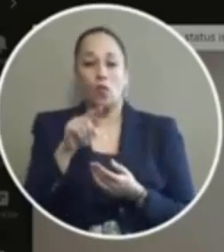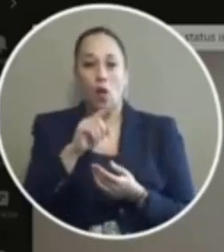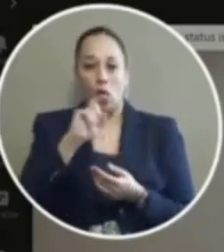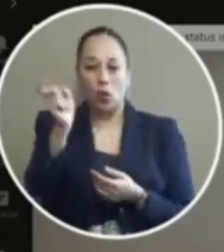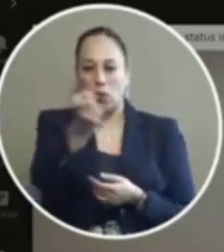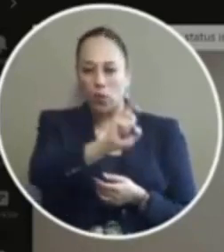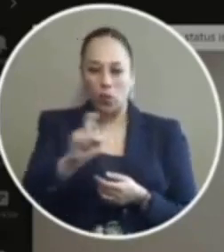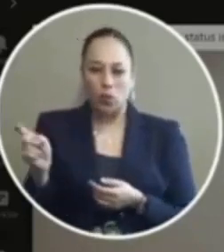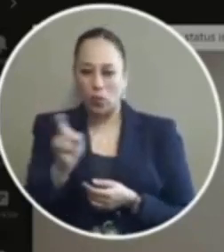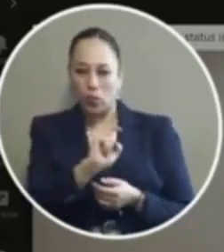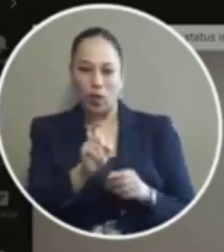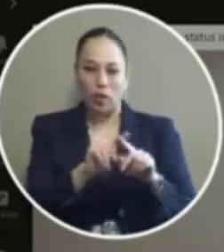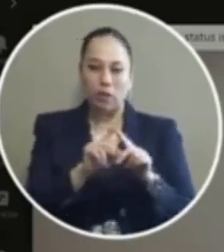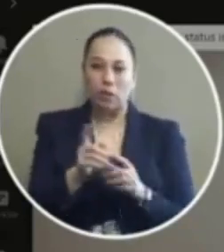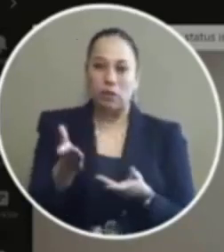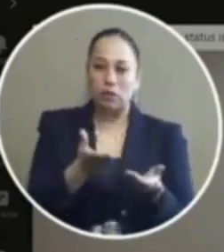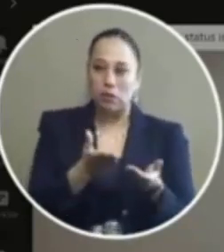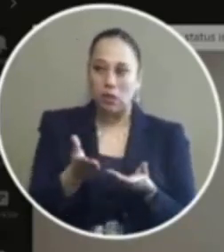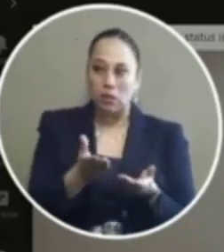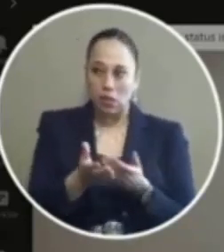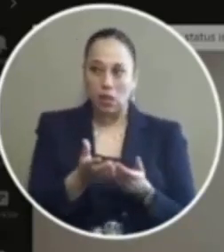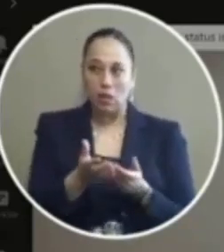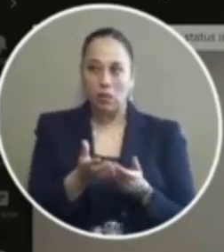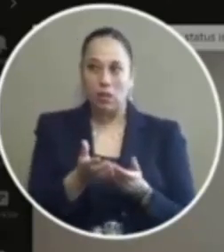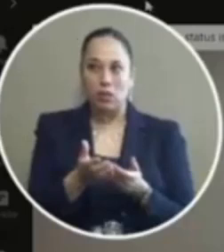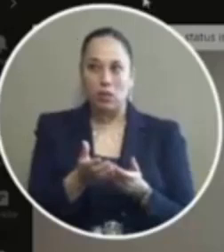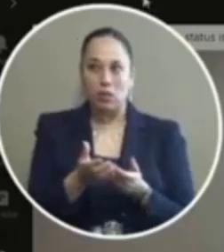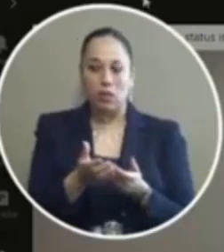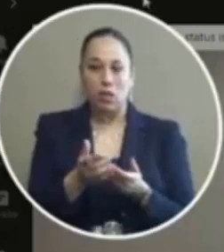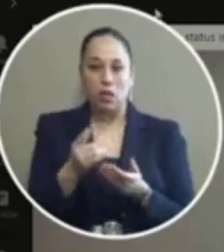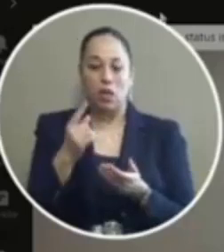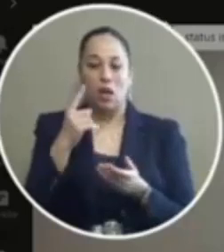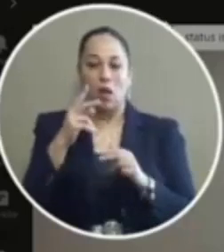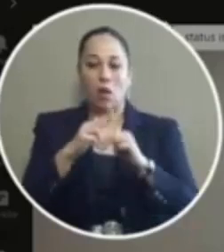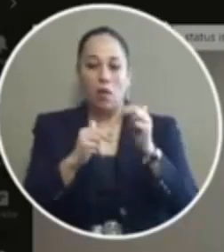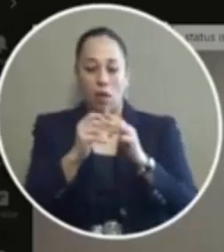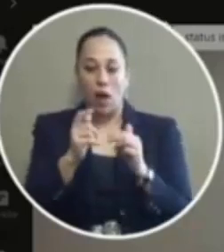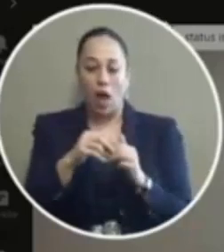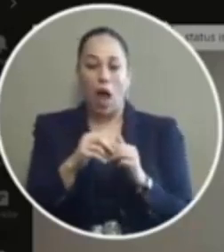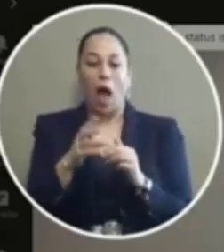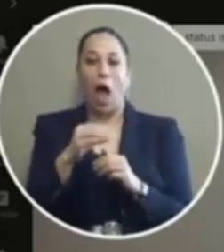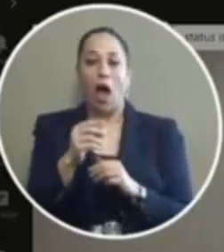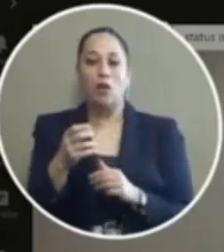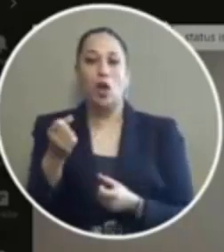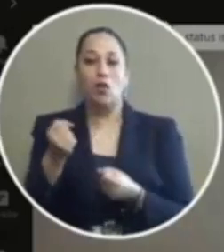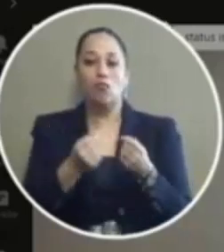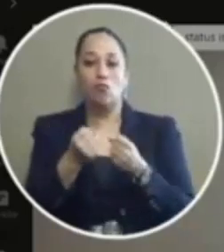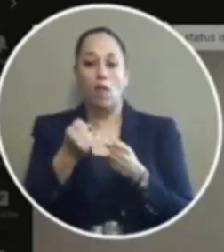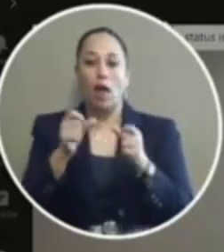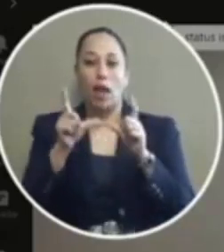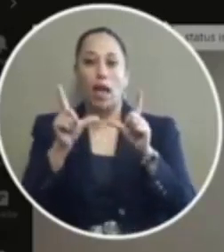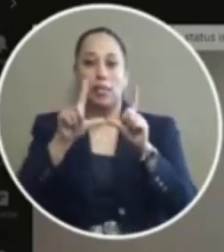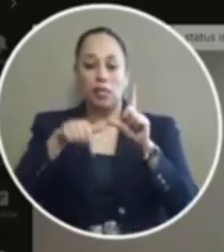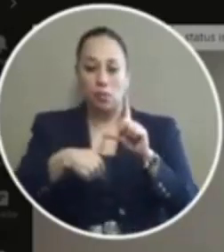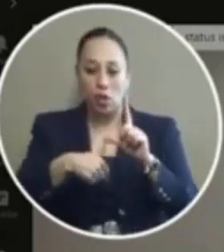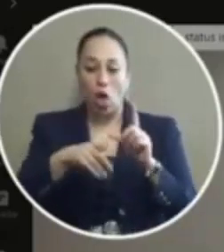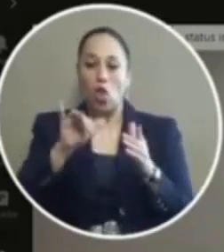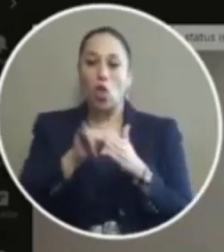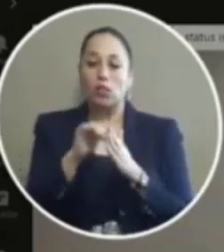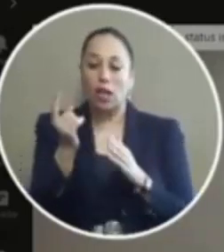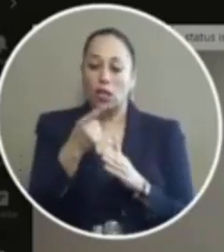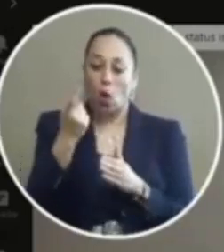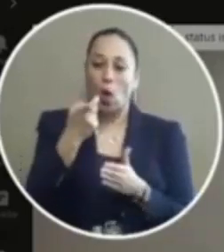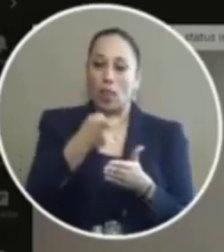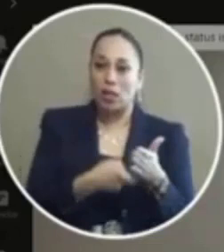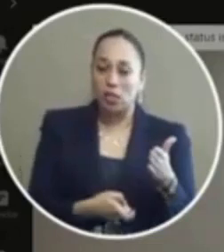theft theft of service contraband into a correction facility and driving with your license suspended those are the only charges